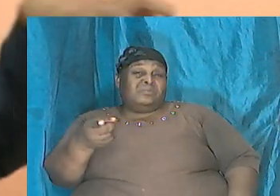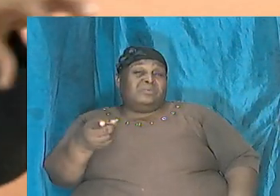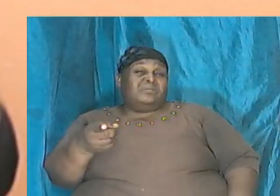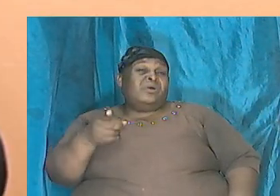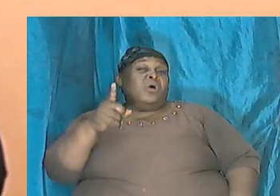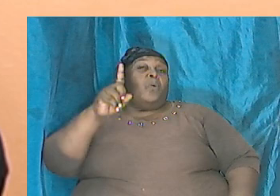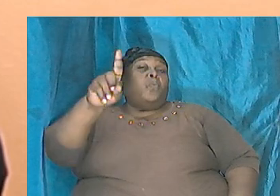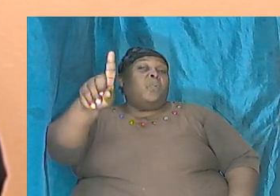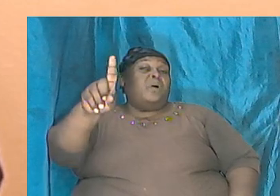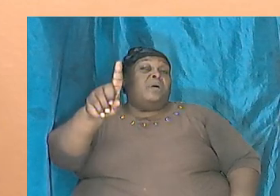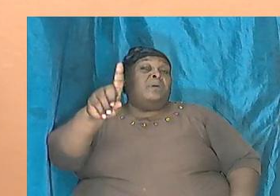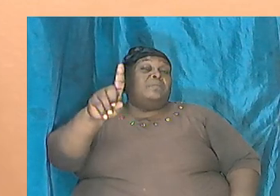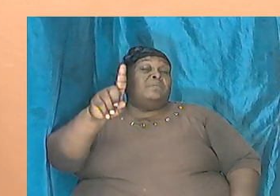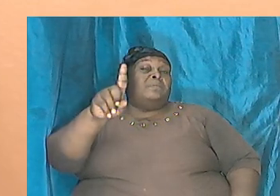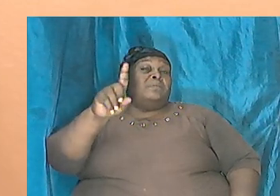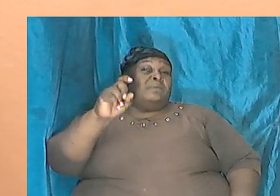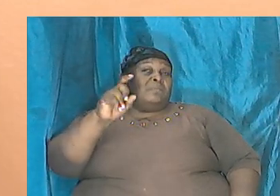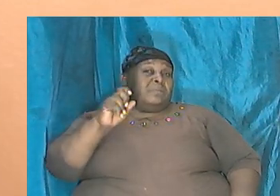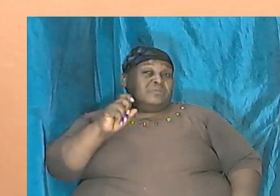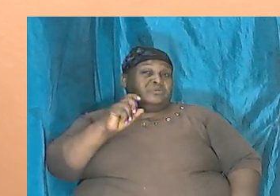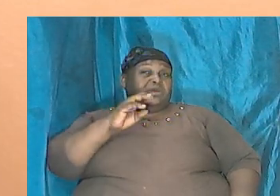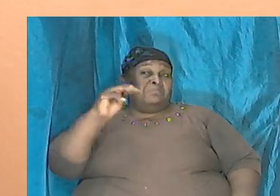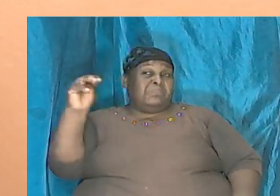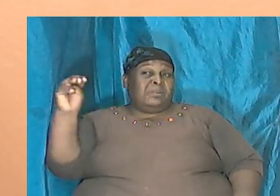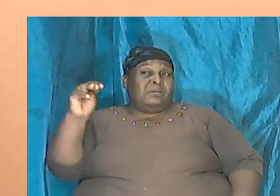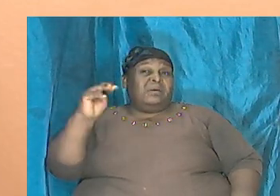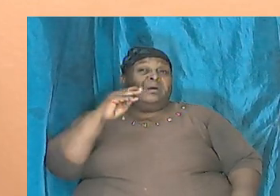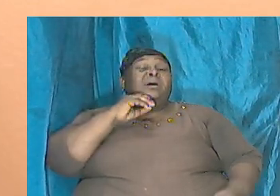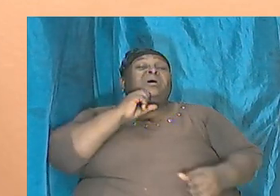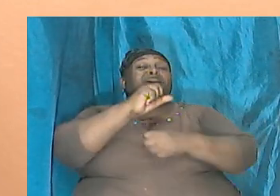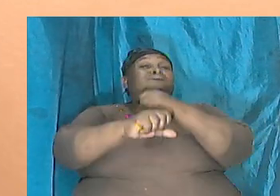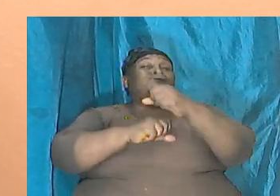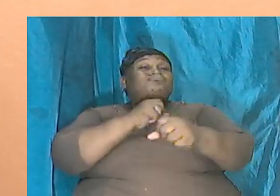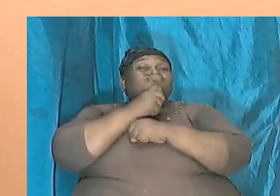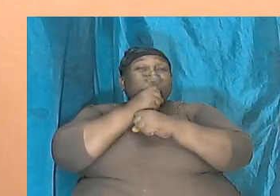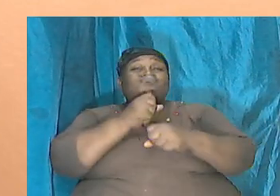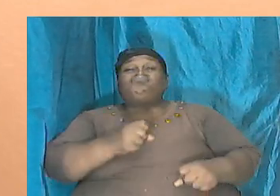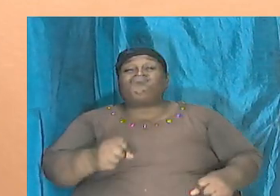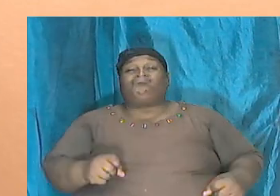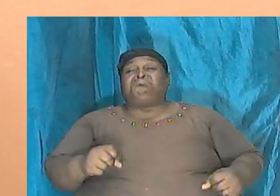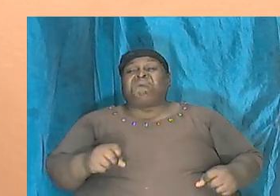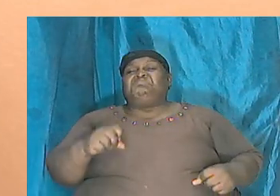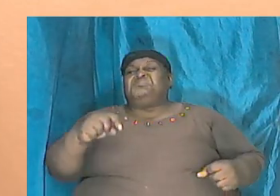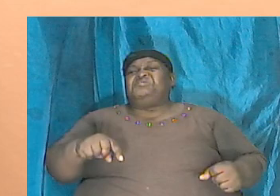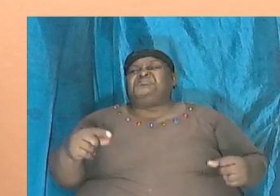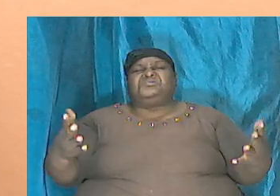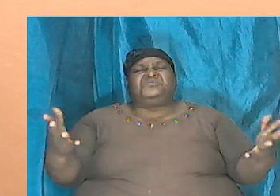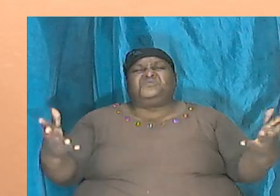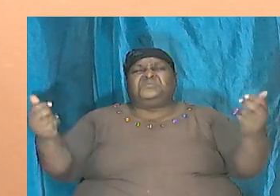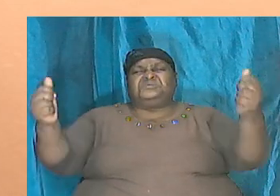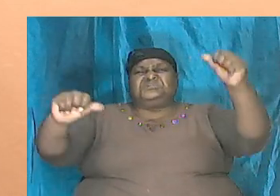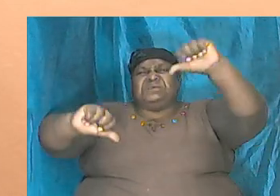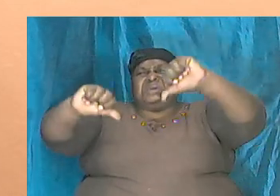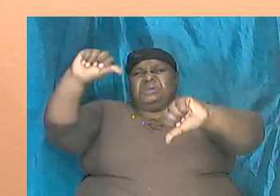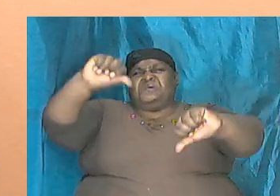hundred million years old. Now, this is what scientists have used